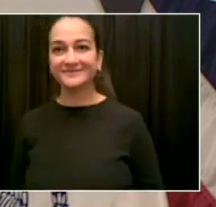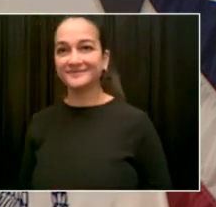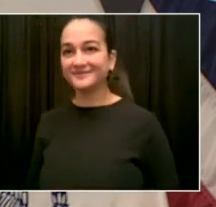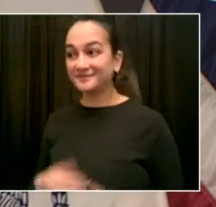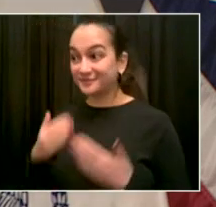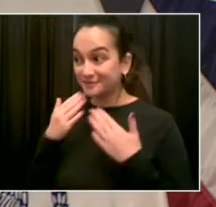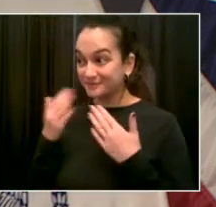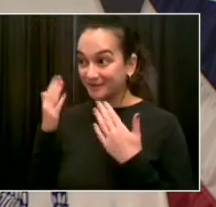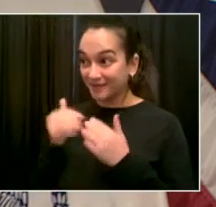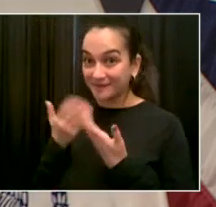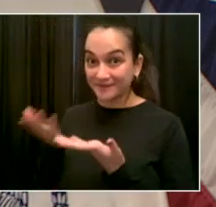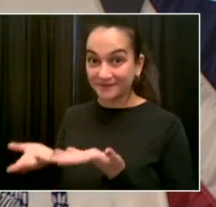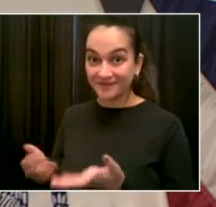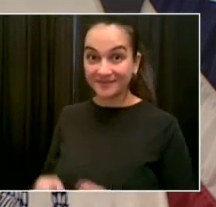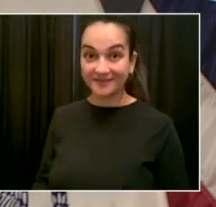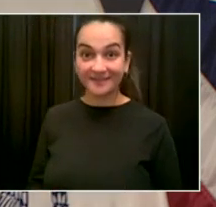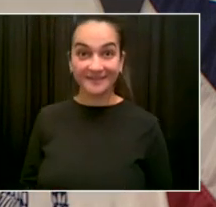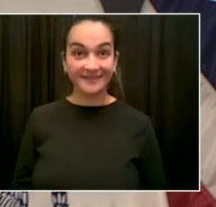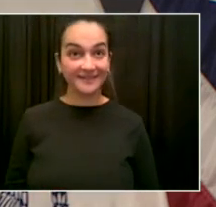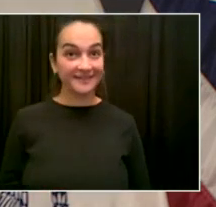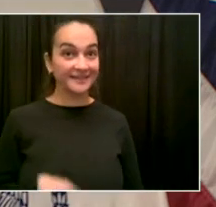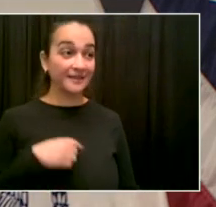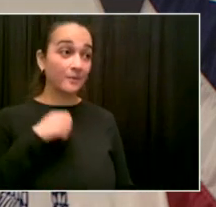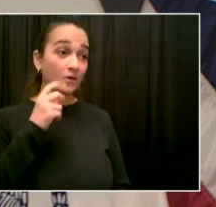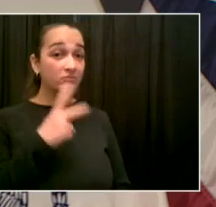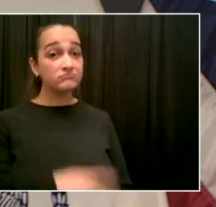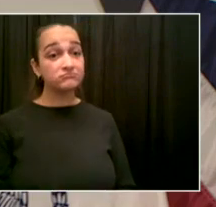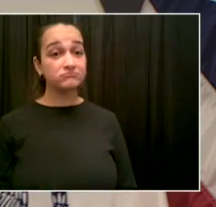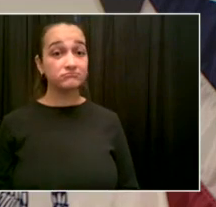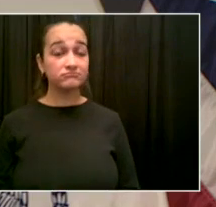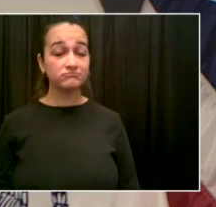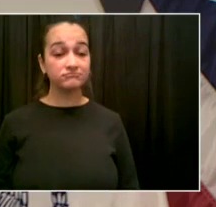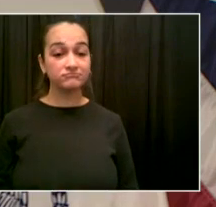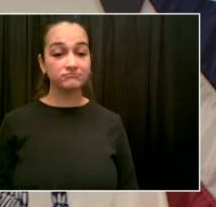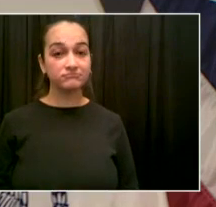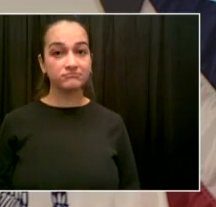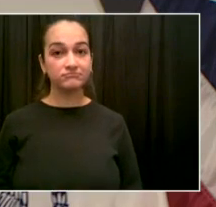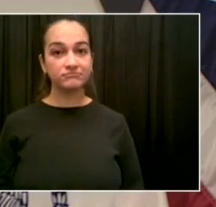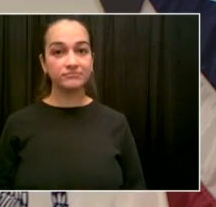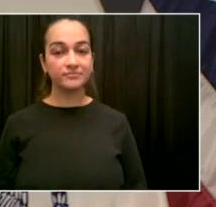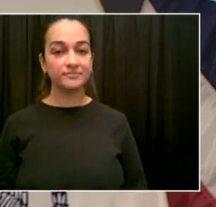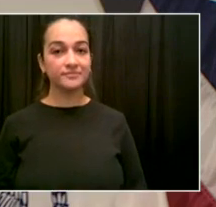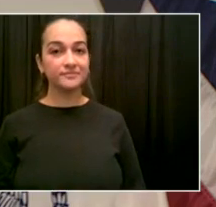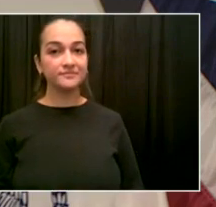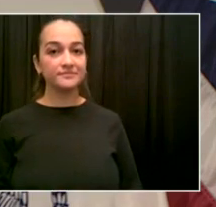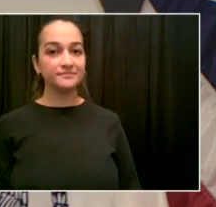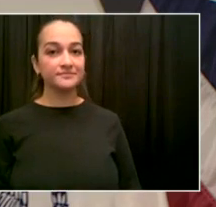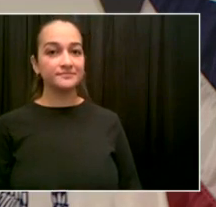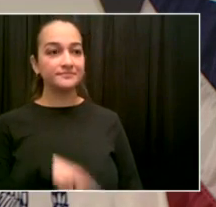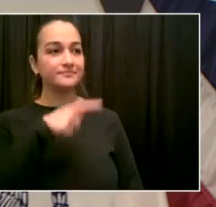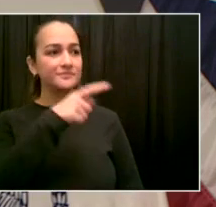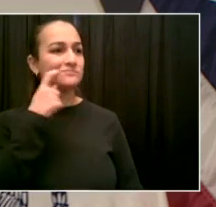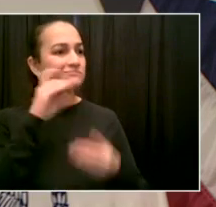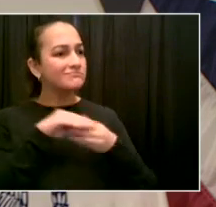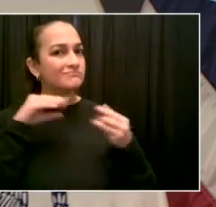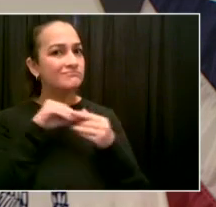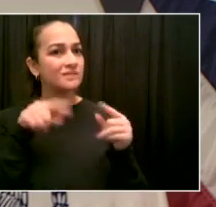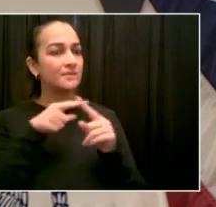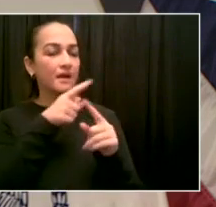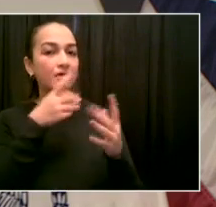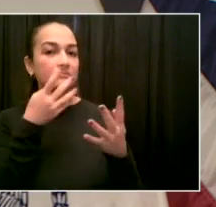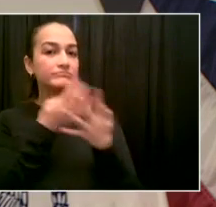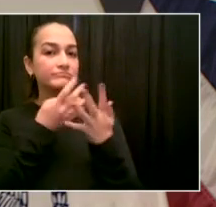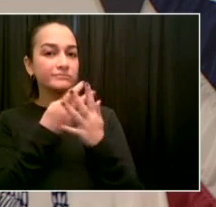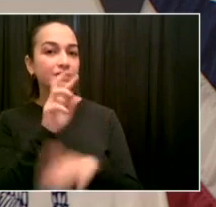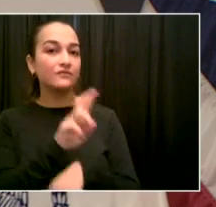Okay, thank you. So since you were just talking about Rikers, I was wondering what you thought of the directive for the Manhattan